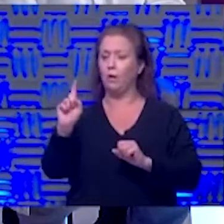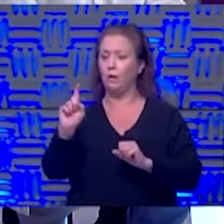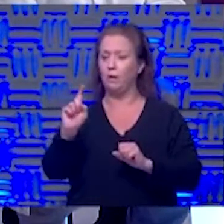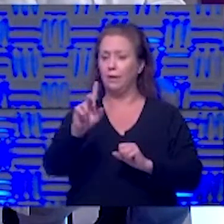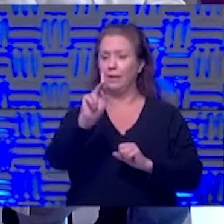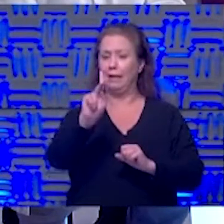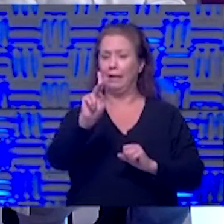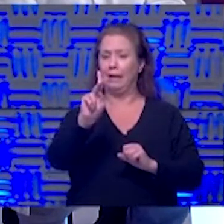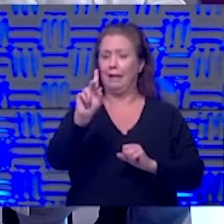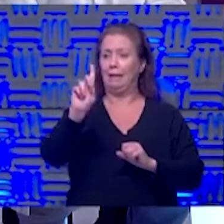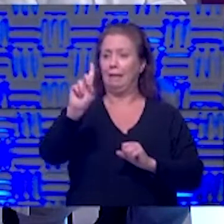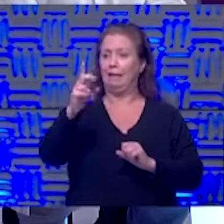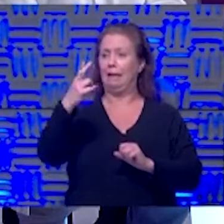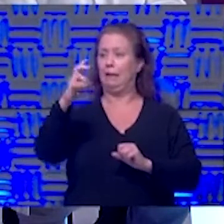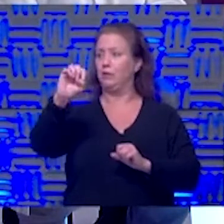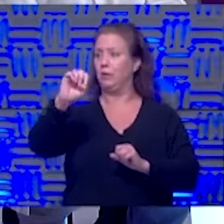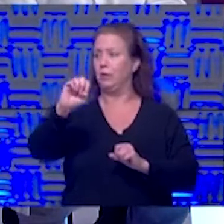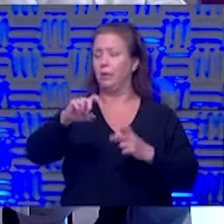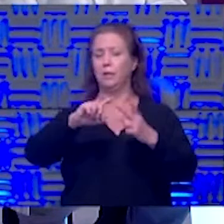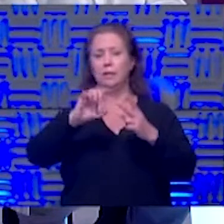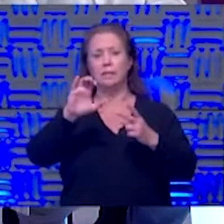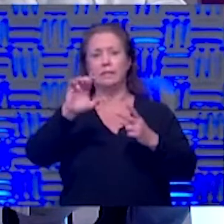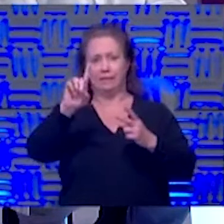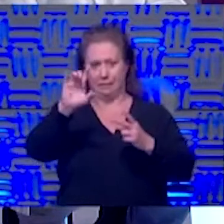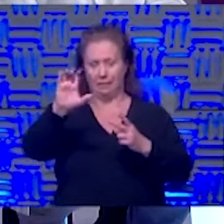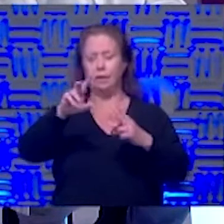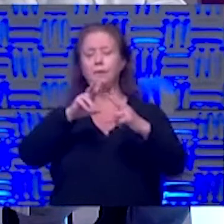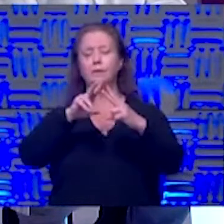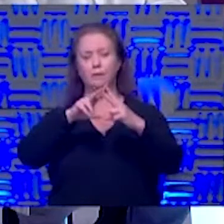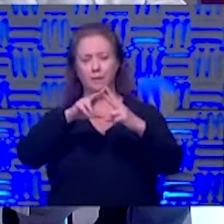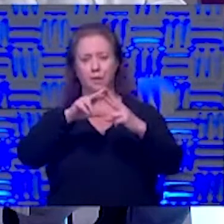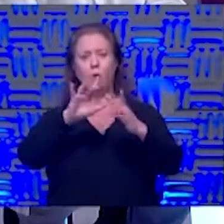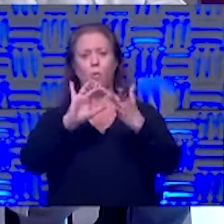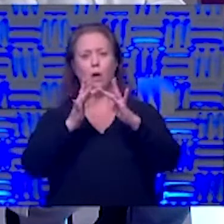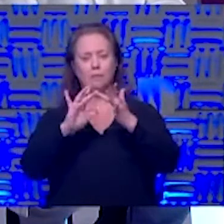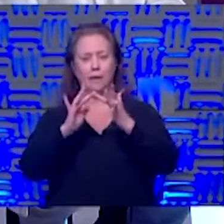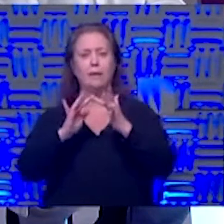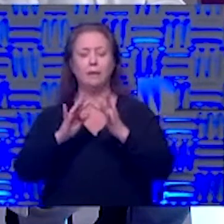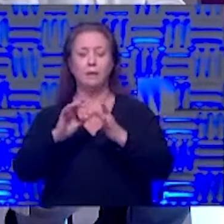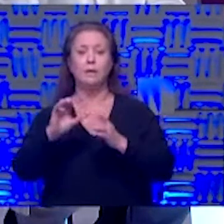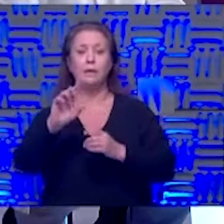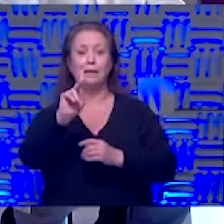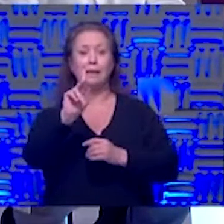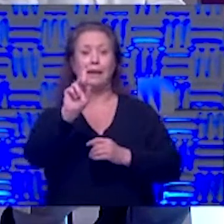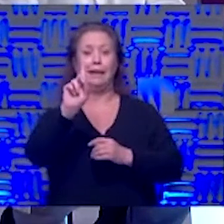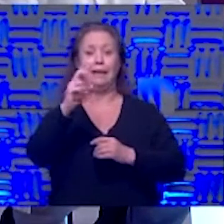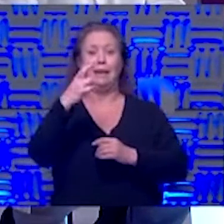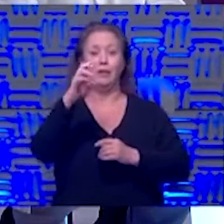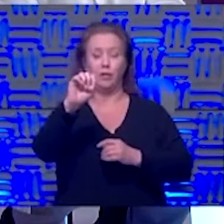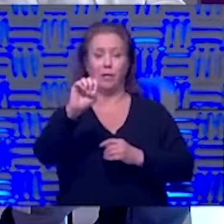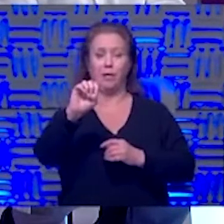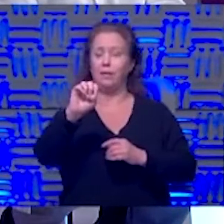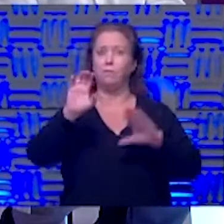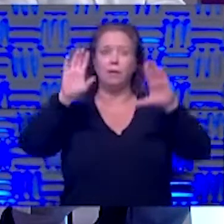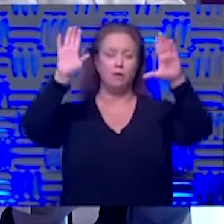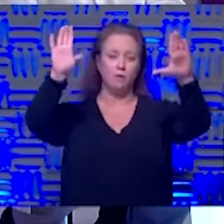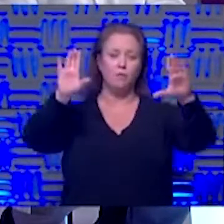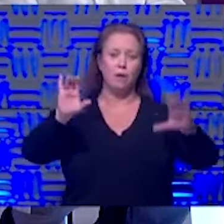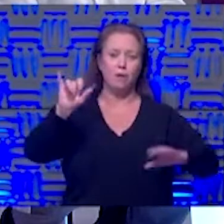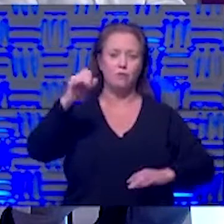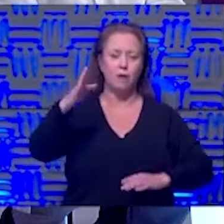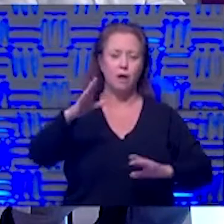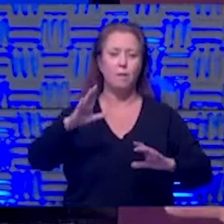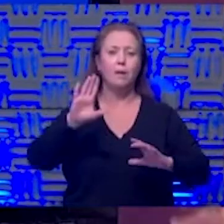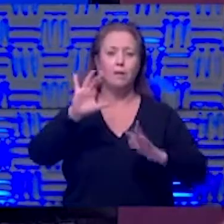kdhe website for cdc can google it cdc and kdhe kdhe has some really good stuff and just a shout out to kdhe they've done a great job